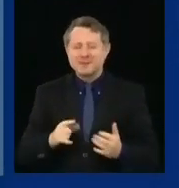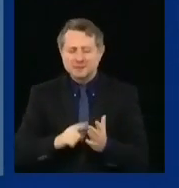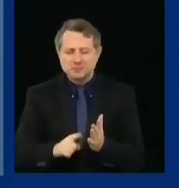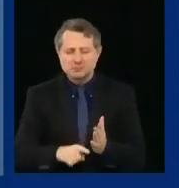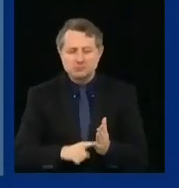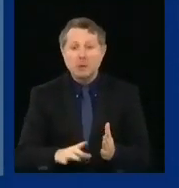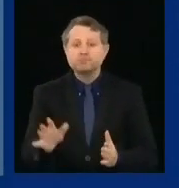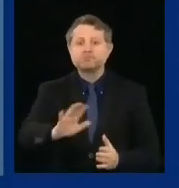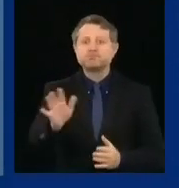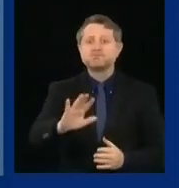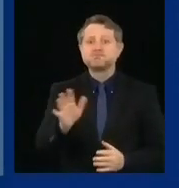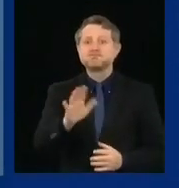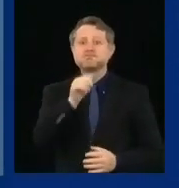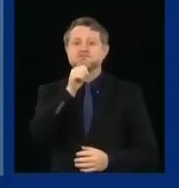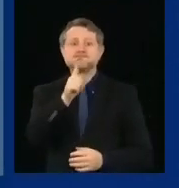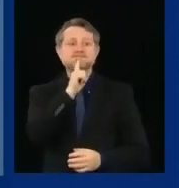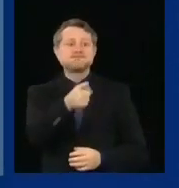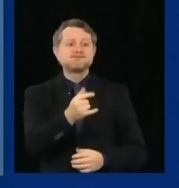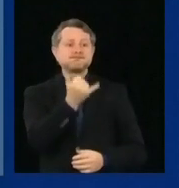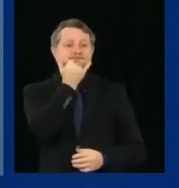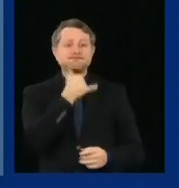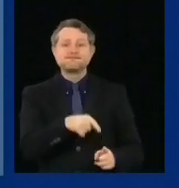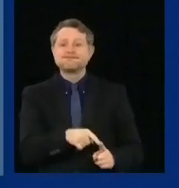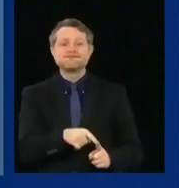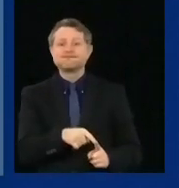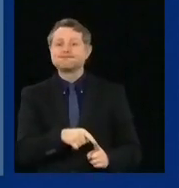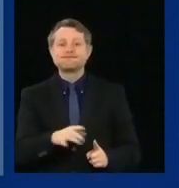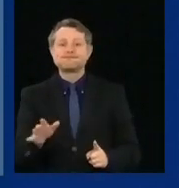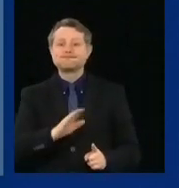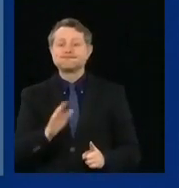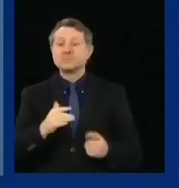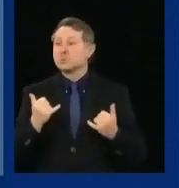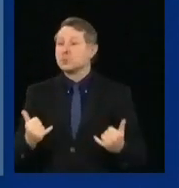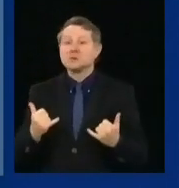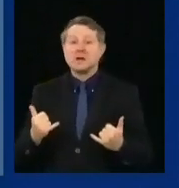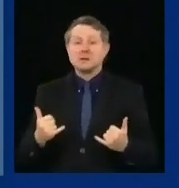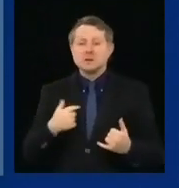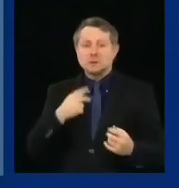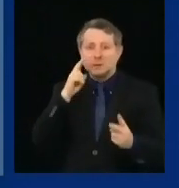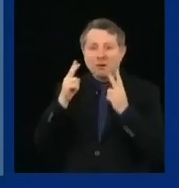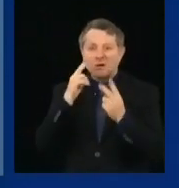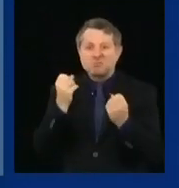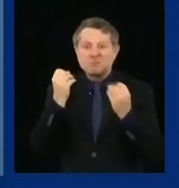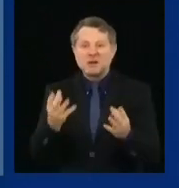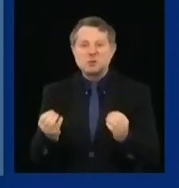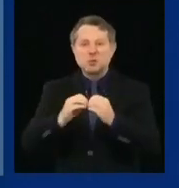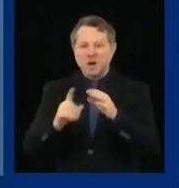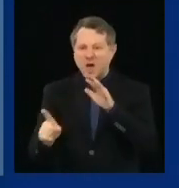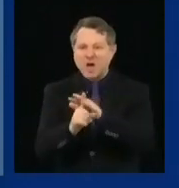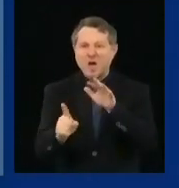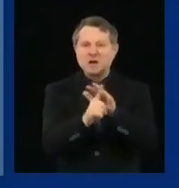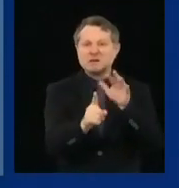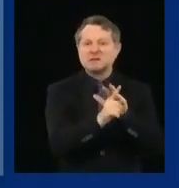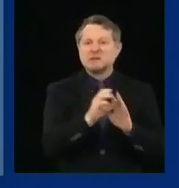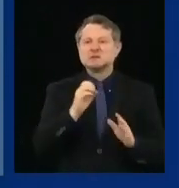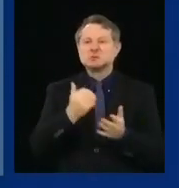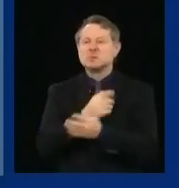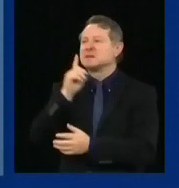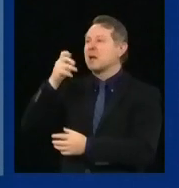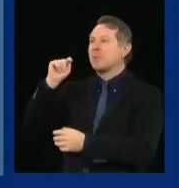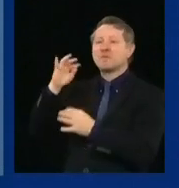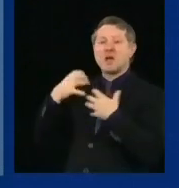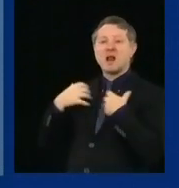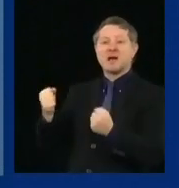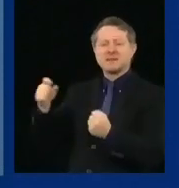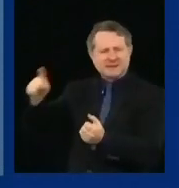either. Because now we're seeing cases that the Department of Health is investigating, and New